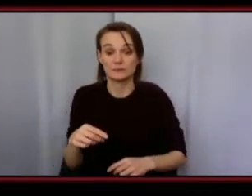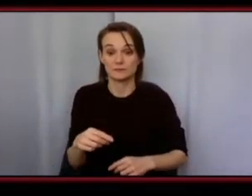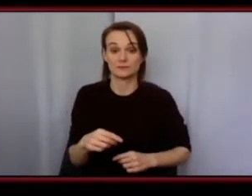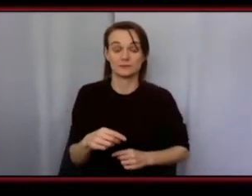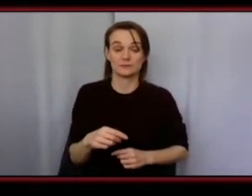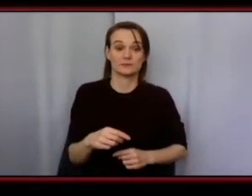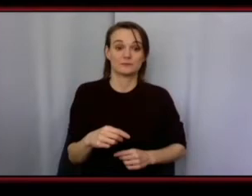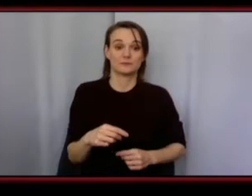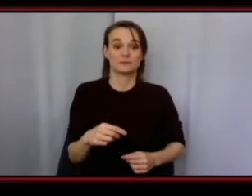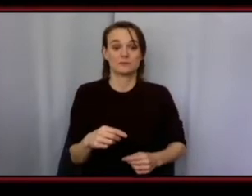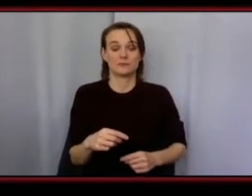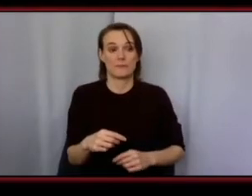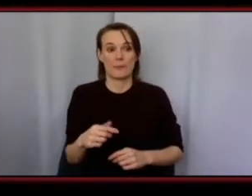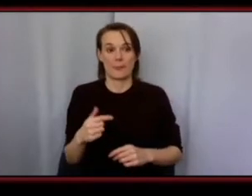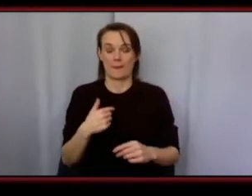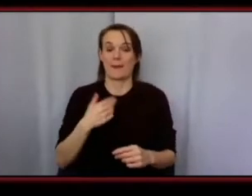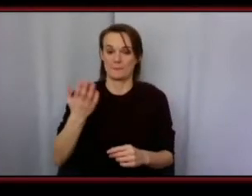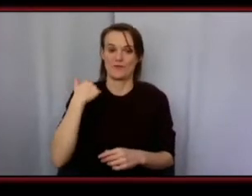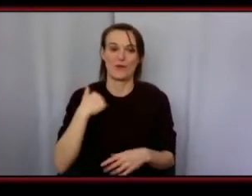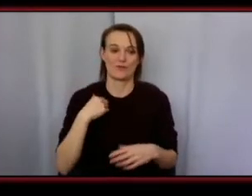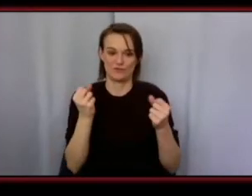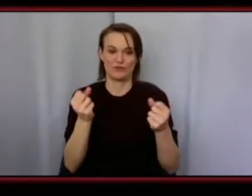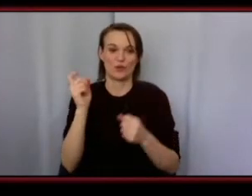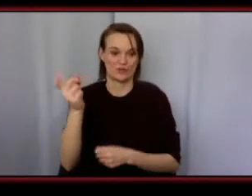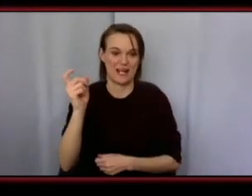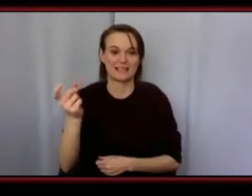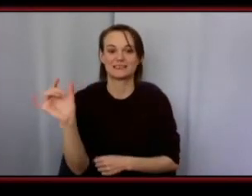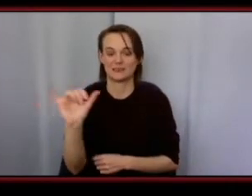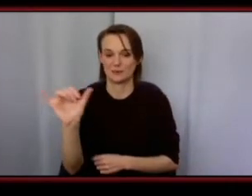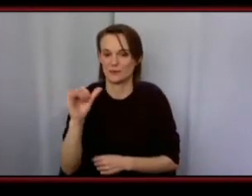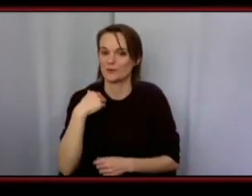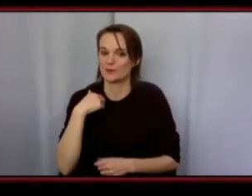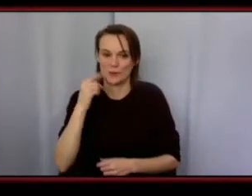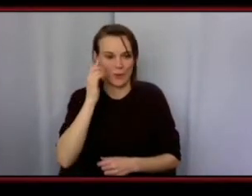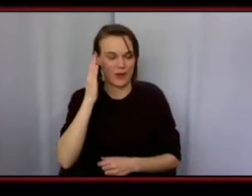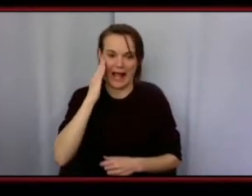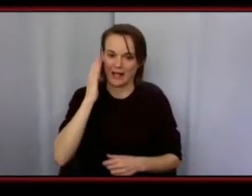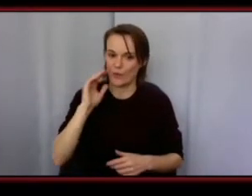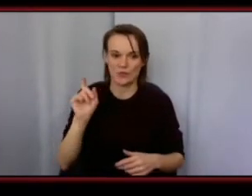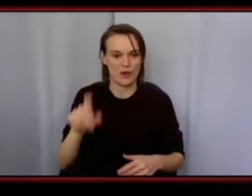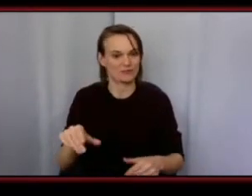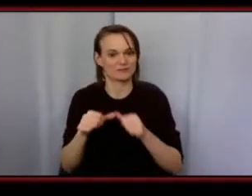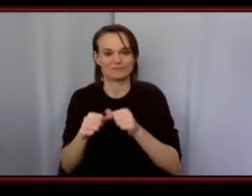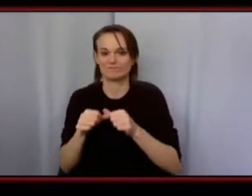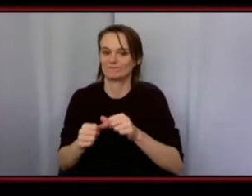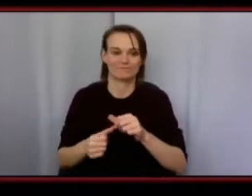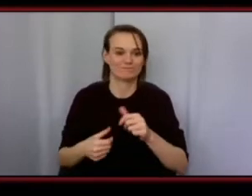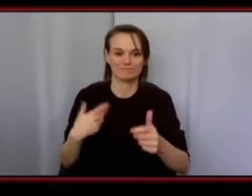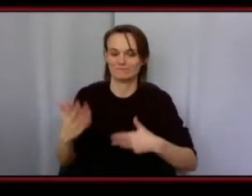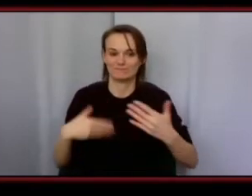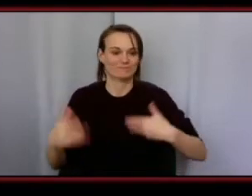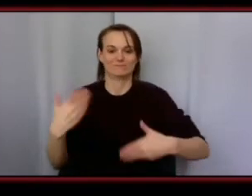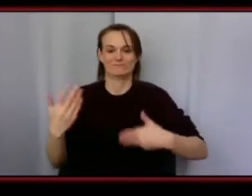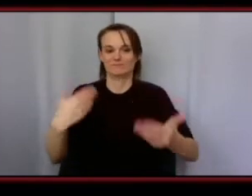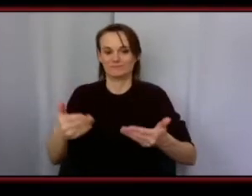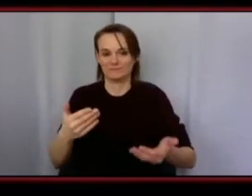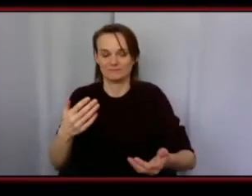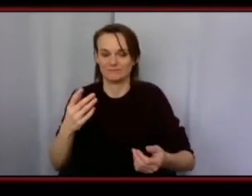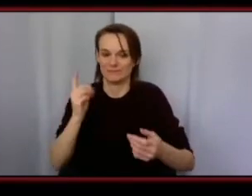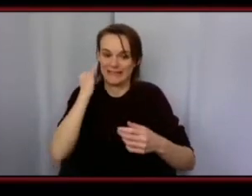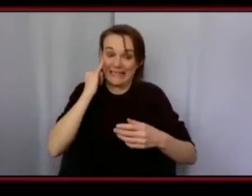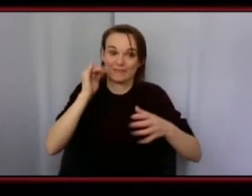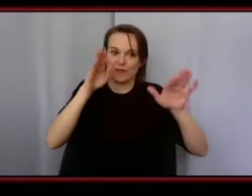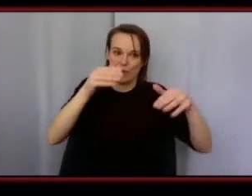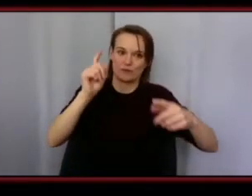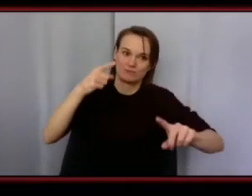you know i i i was also a cab driver at 1.2 so i i know the hustle i know that you got to do a lot of different things you know to make your dream